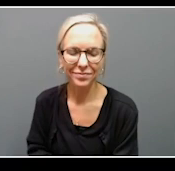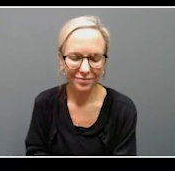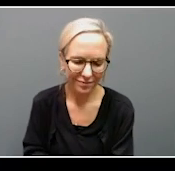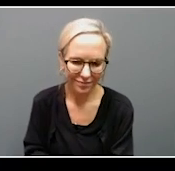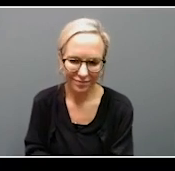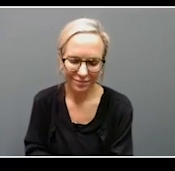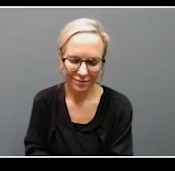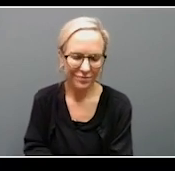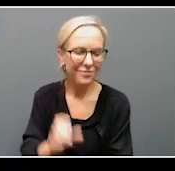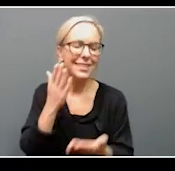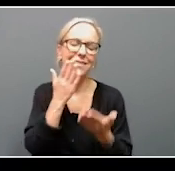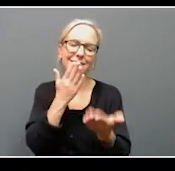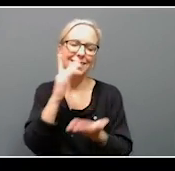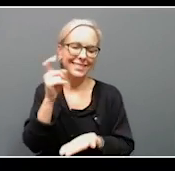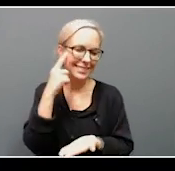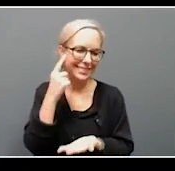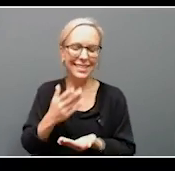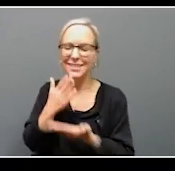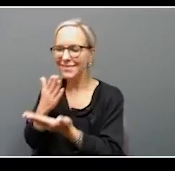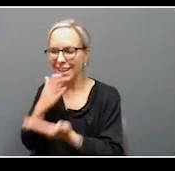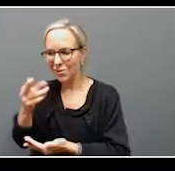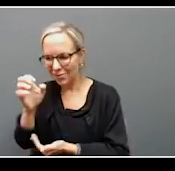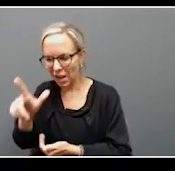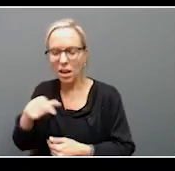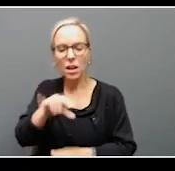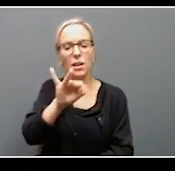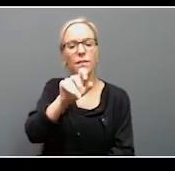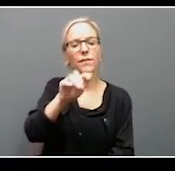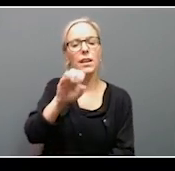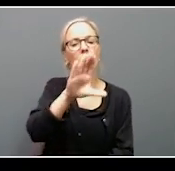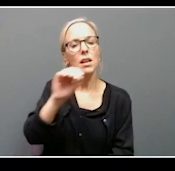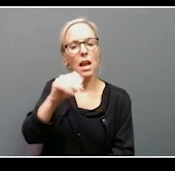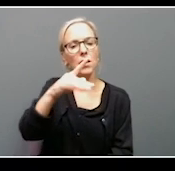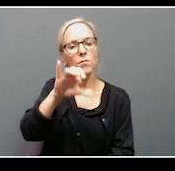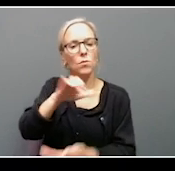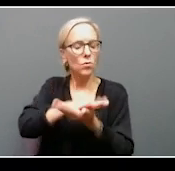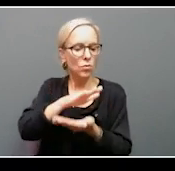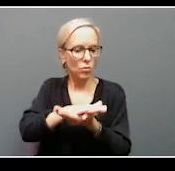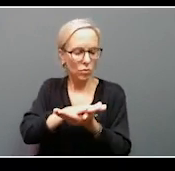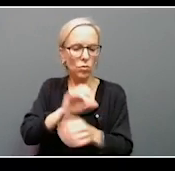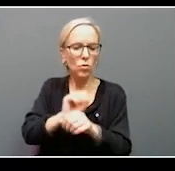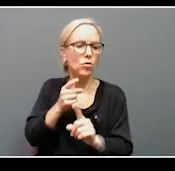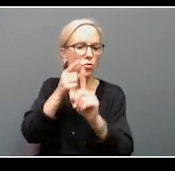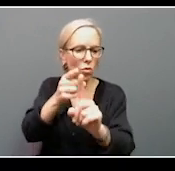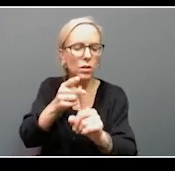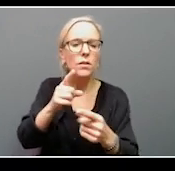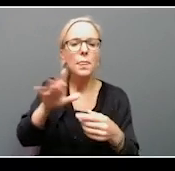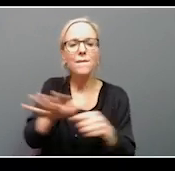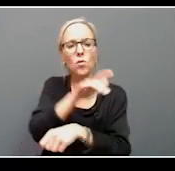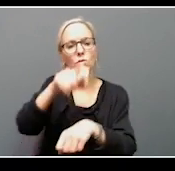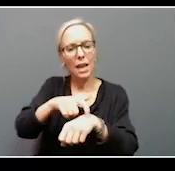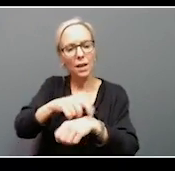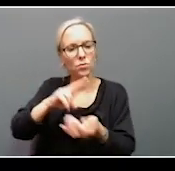Thank you, Governor. Thank you, Rachel. Fayette County Public Schools is working towards having a full-time nurse in each school.